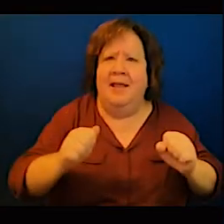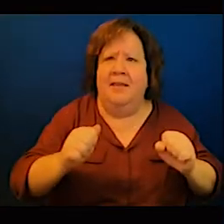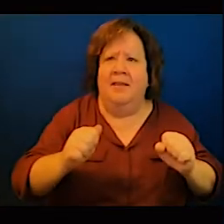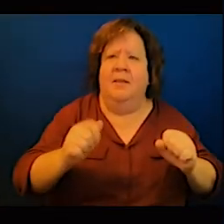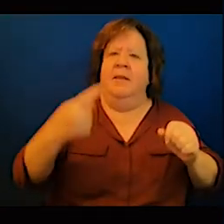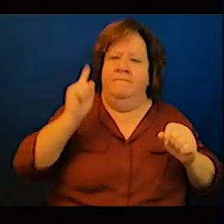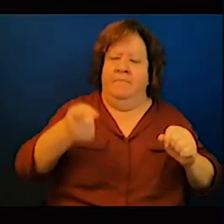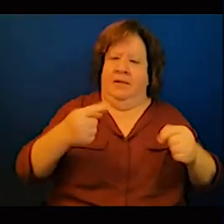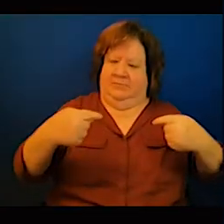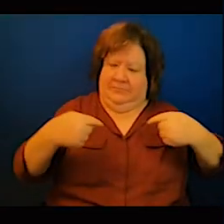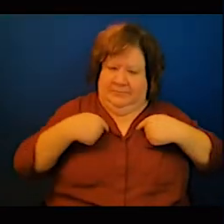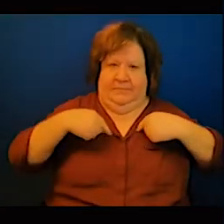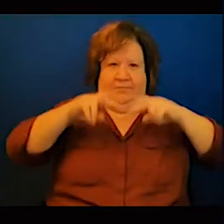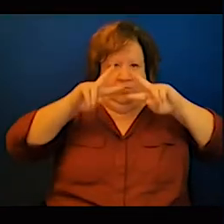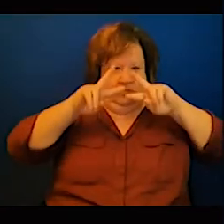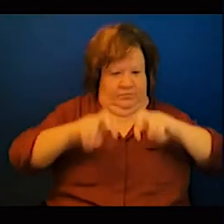Africa